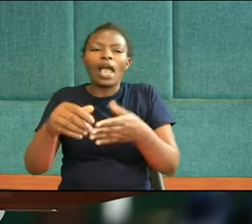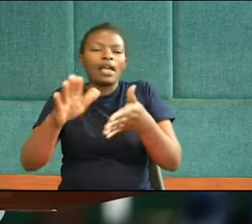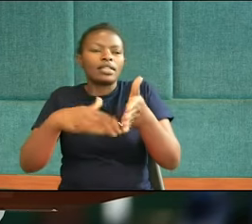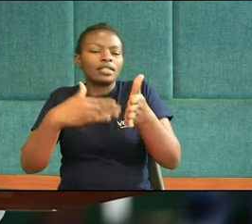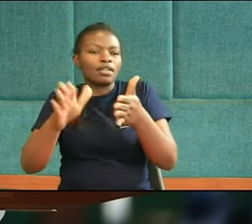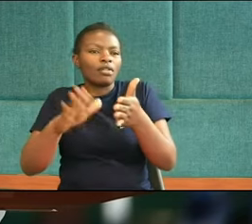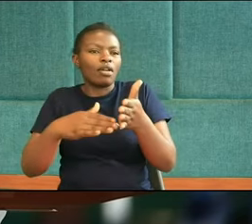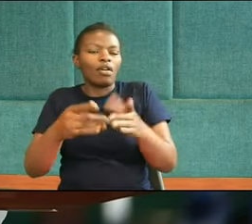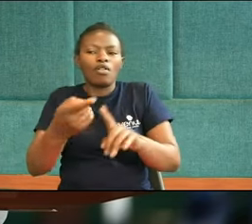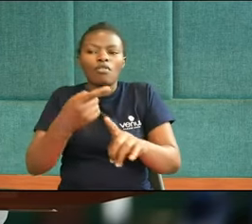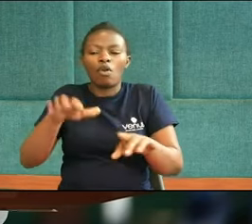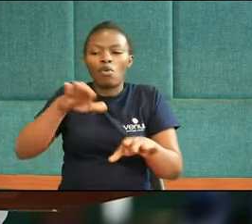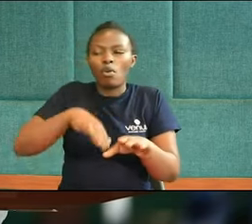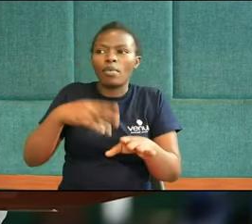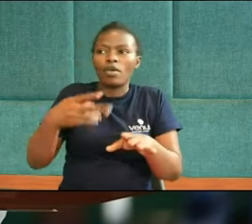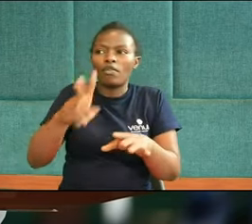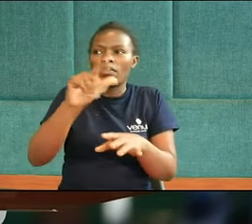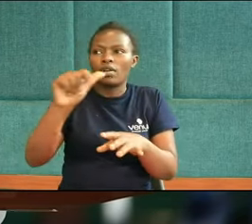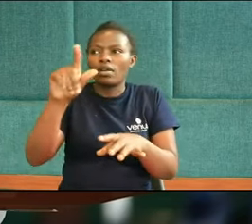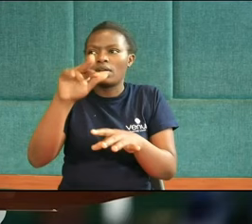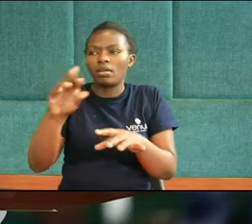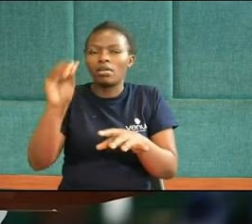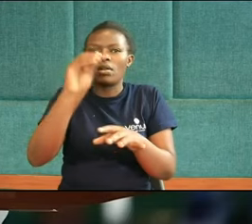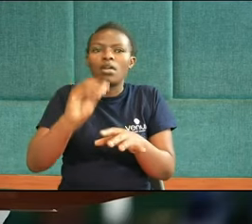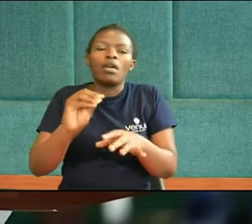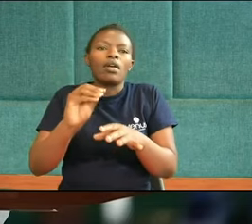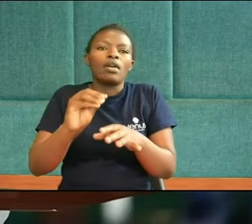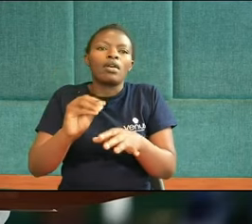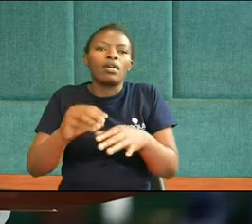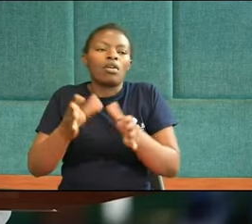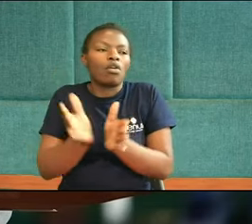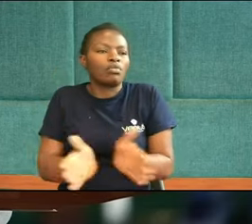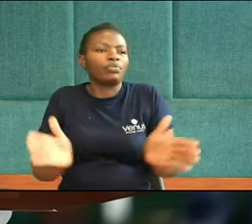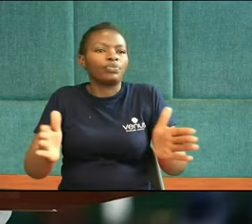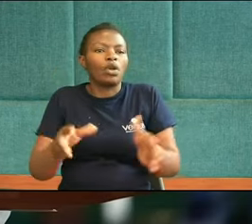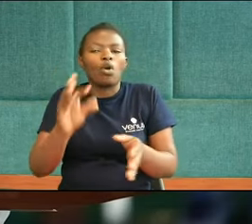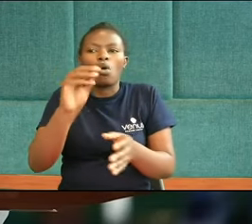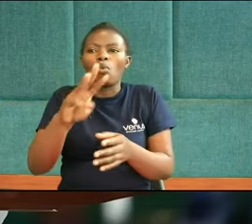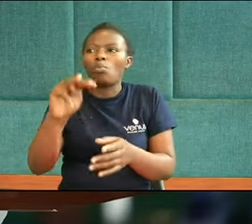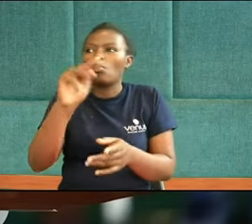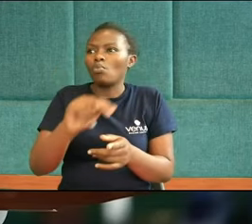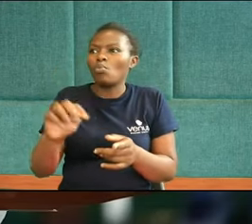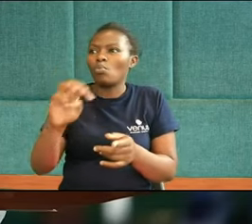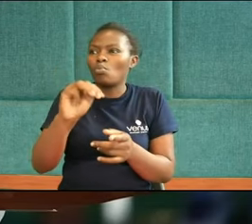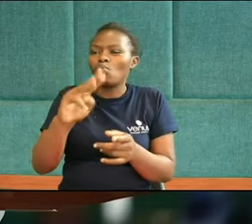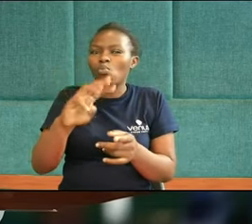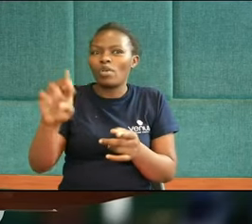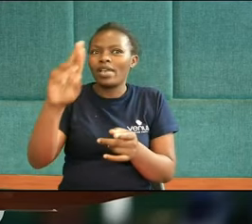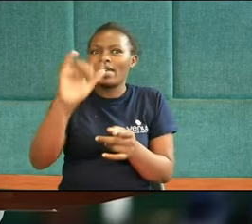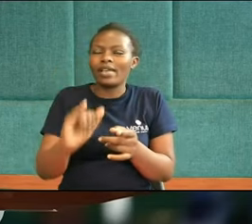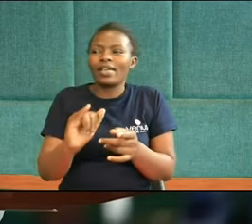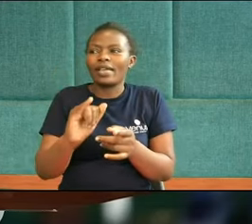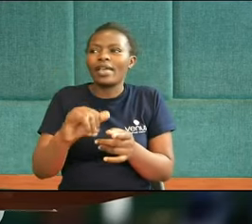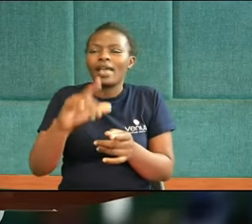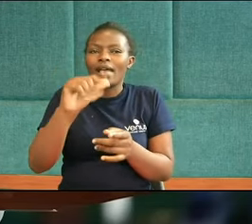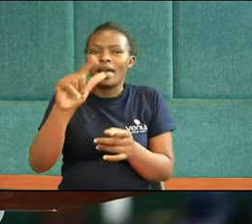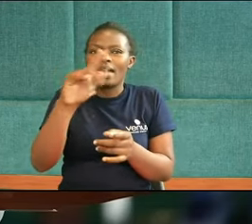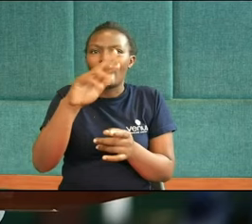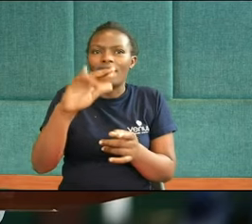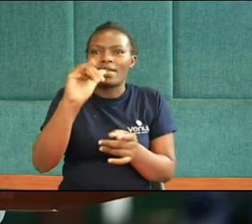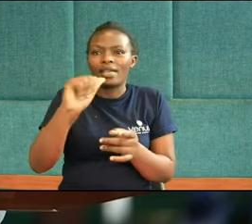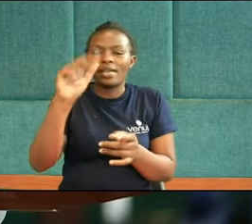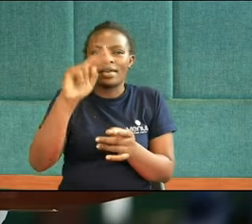Women of Valor, and on set today with us, we have Ashley Silas, Omeriki Bwage, Peter Lewis, Ariana Kima, and